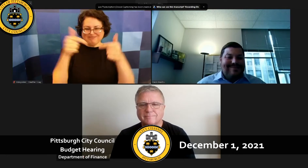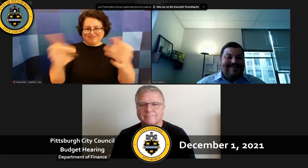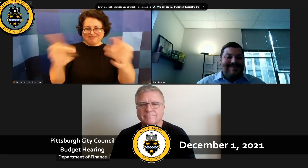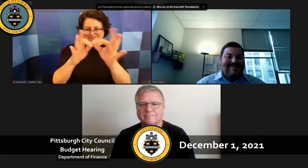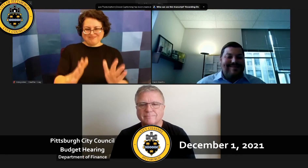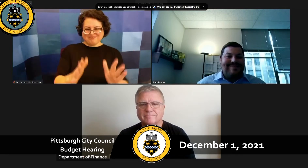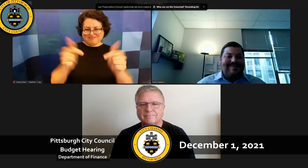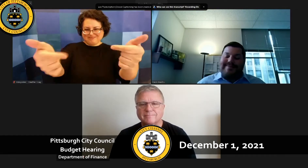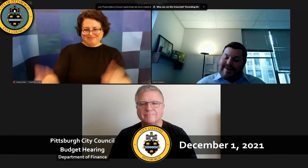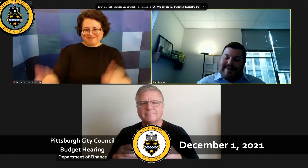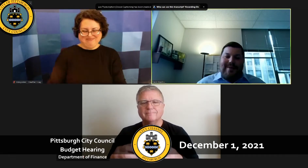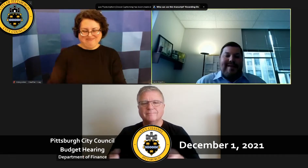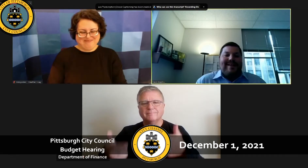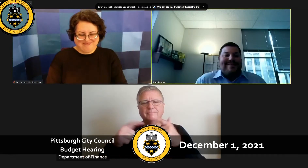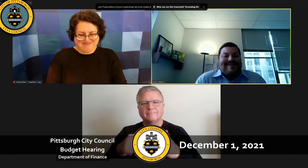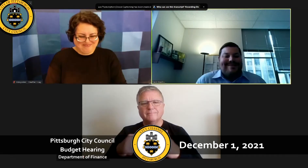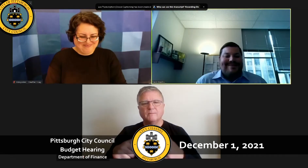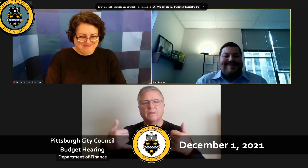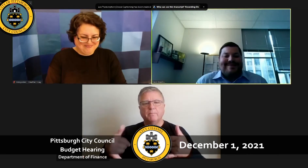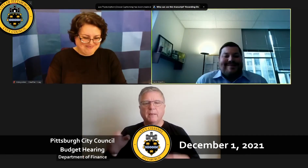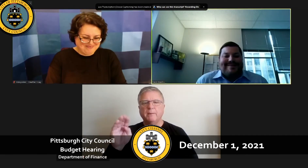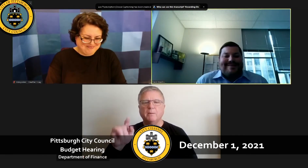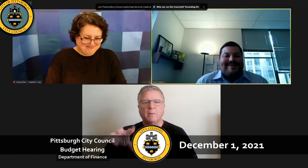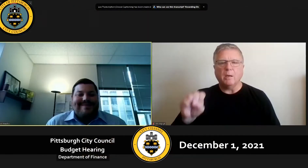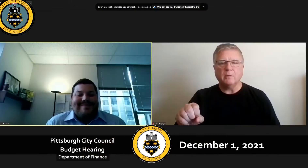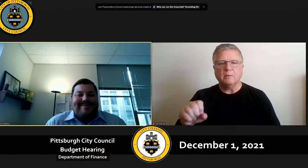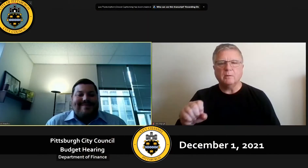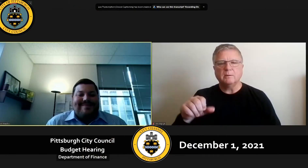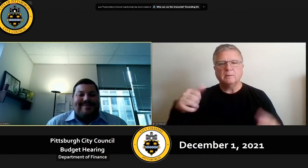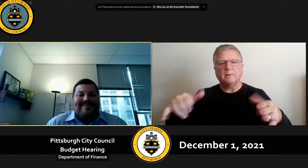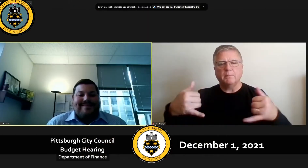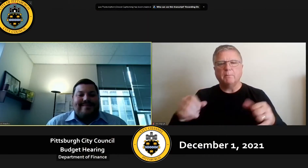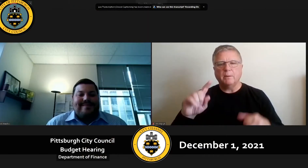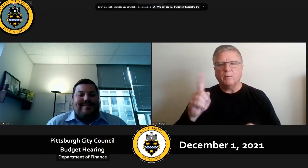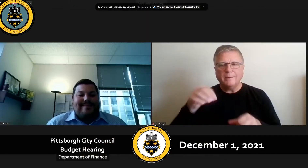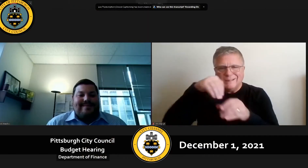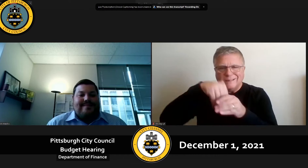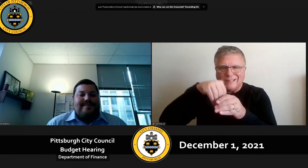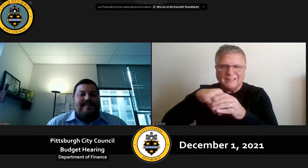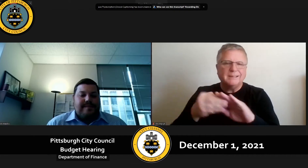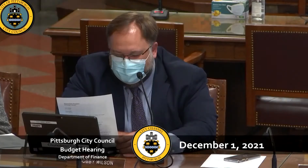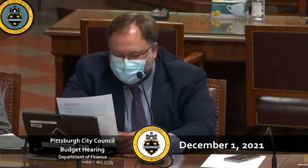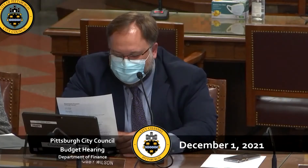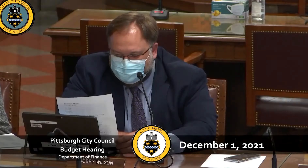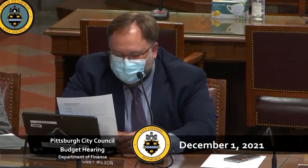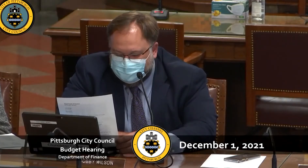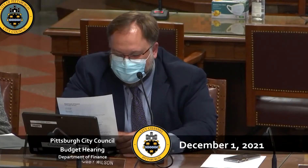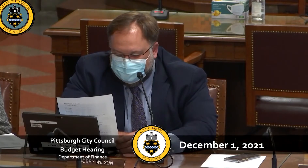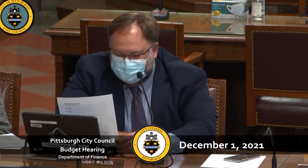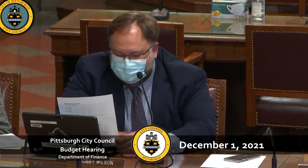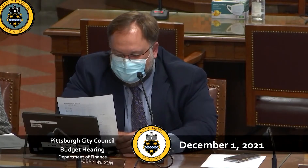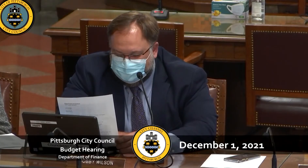city hopefully hopefully it's very good um what's the what's the other tax